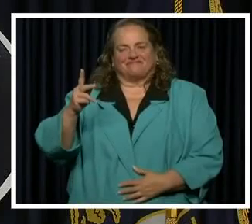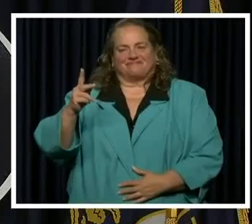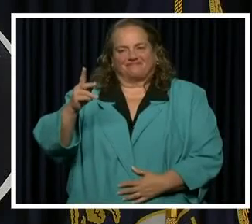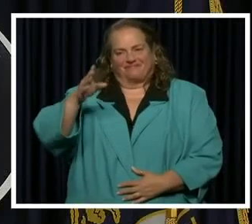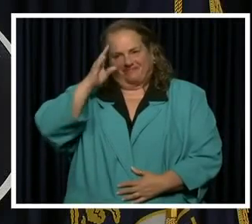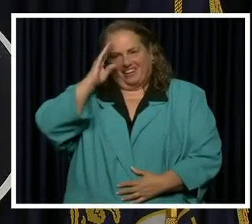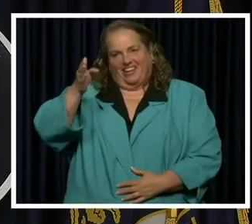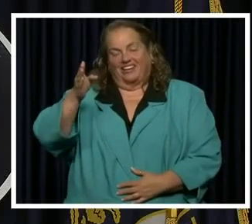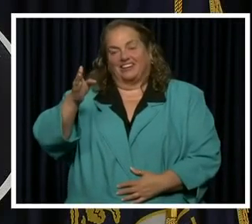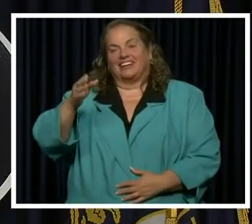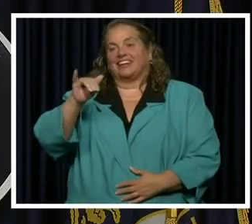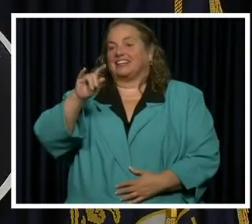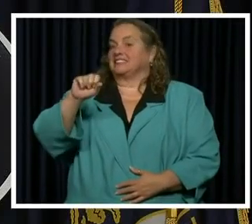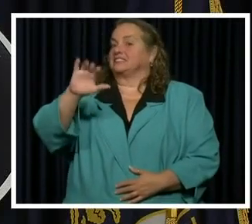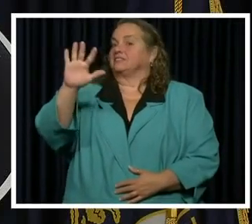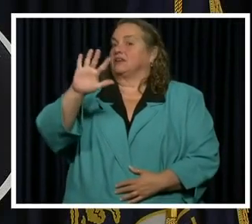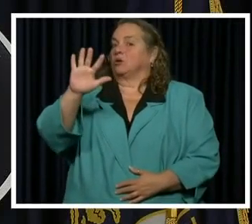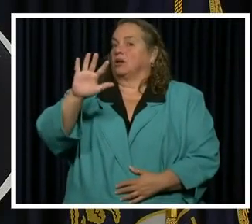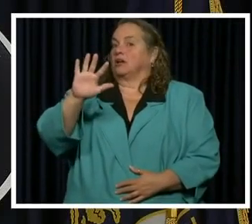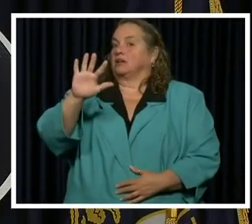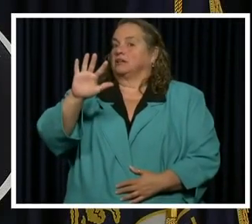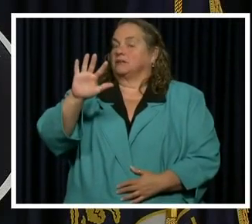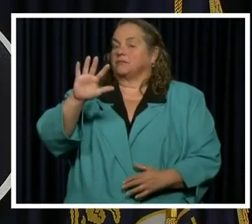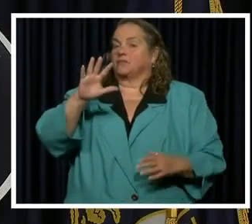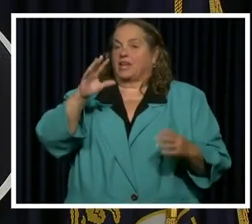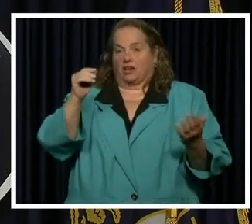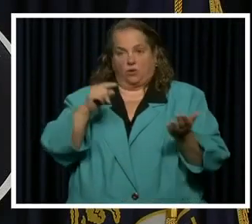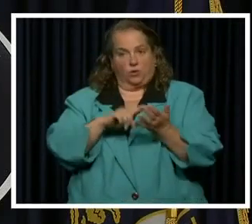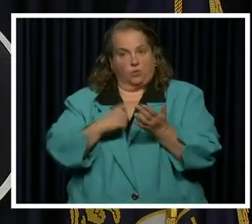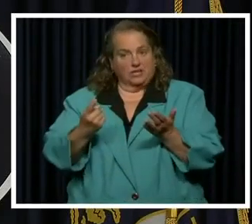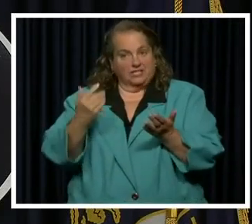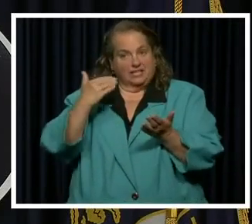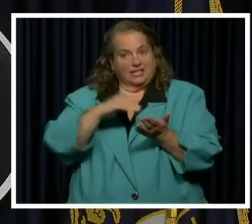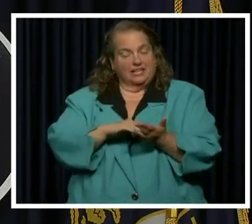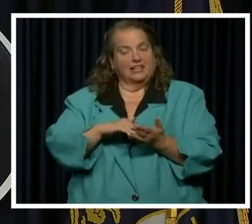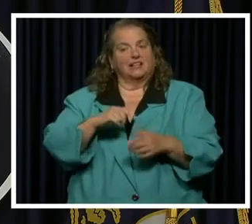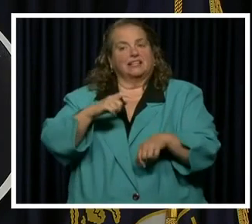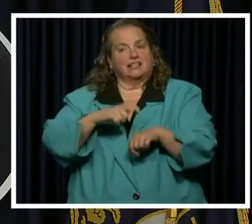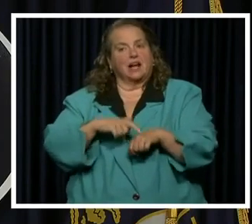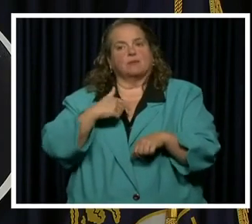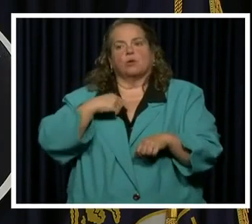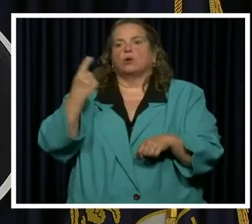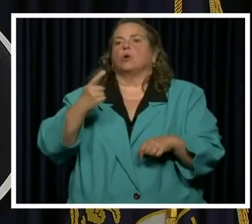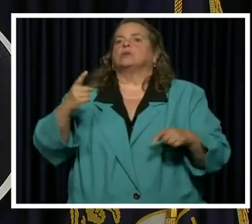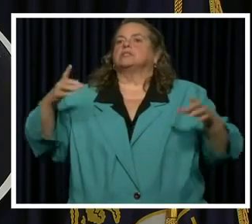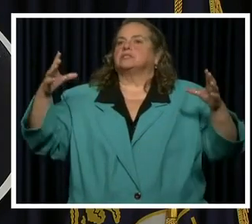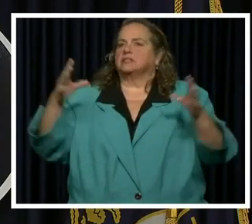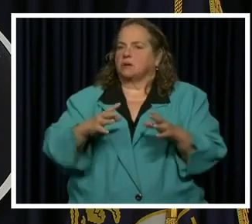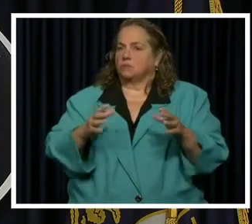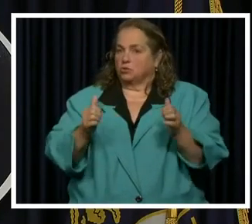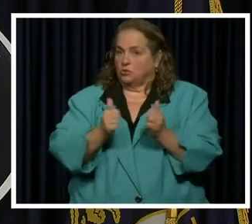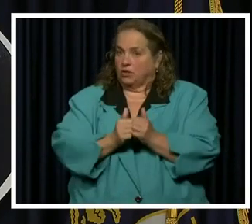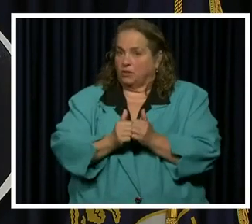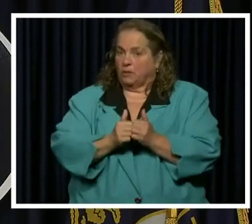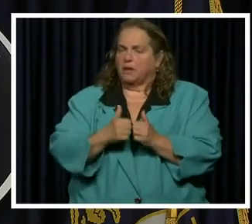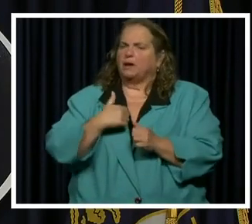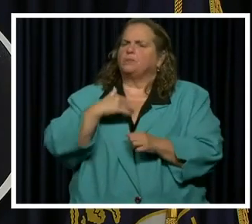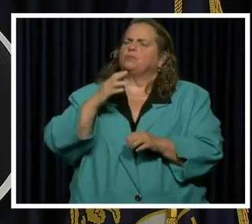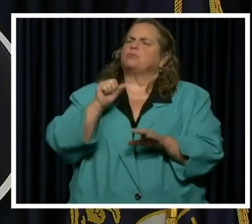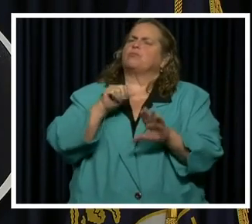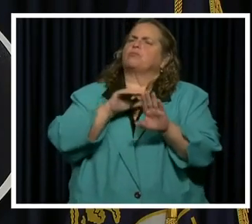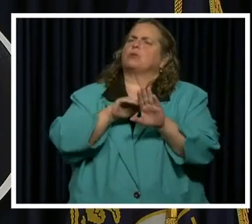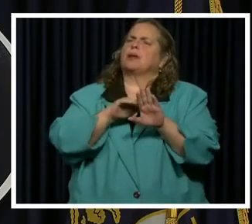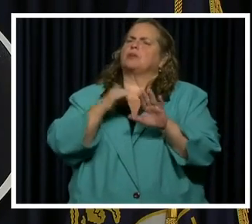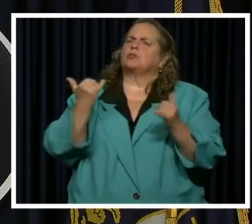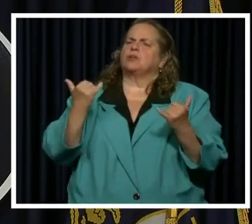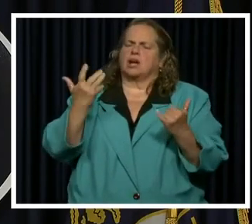It is five o'clock, once again, the time we come together. I was reminded today